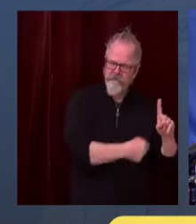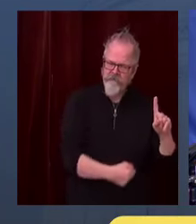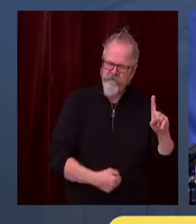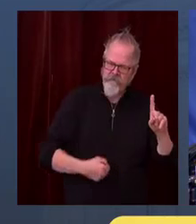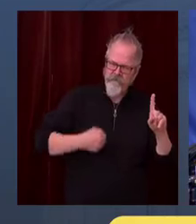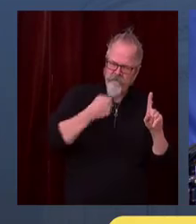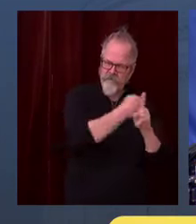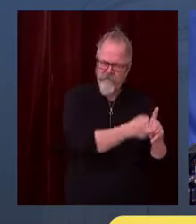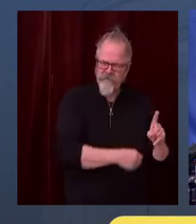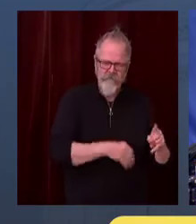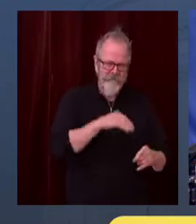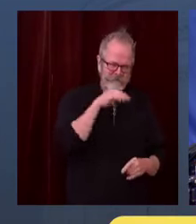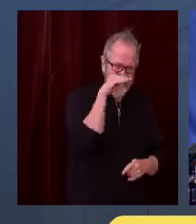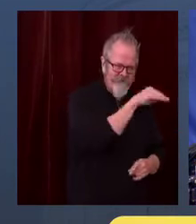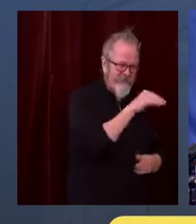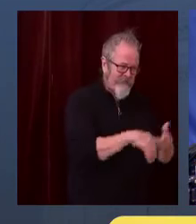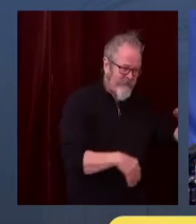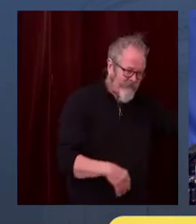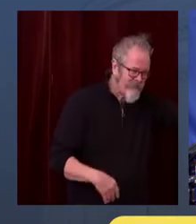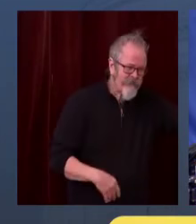to really get this job done.